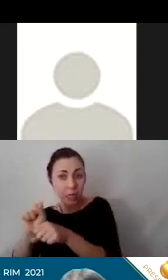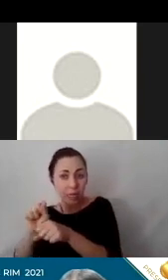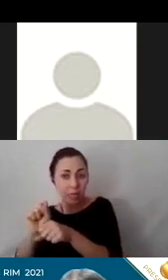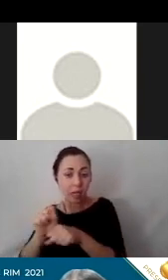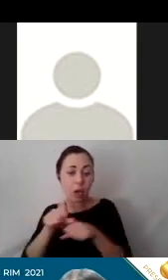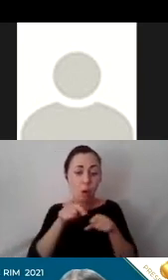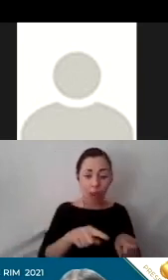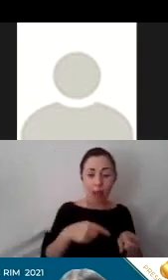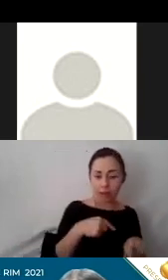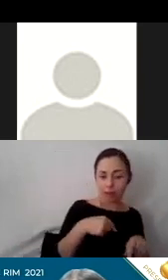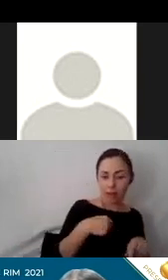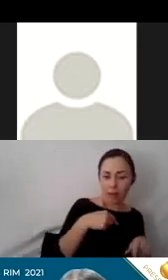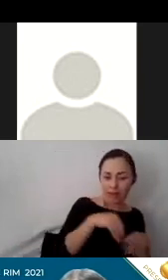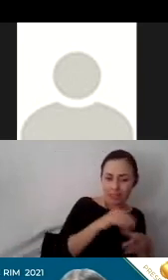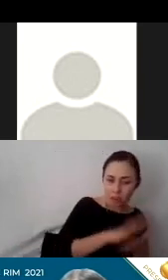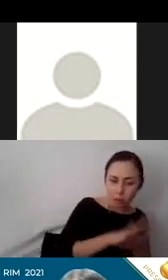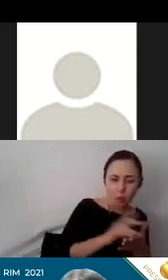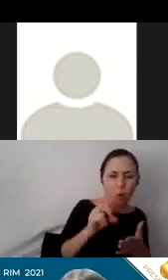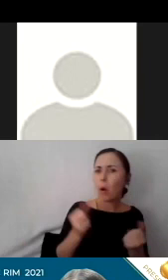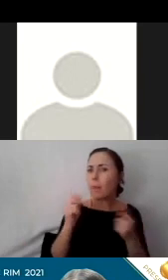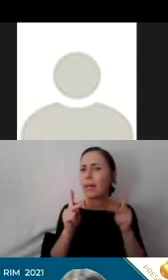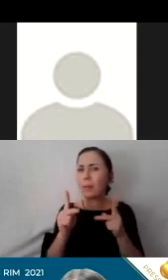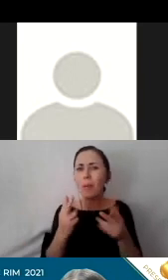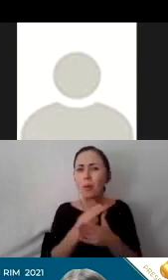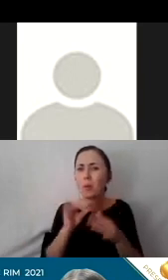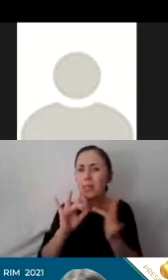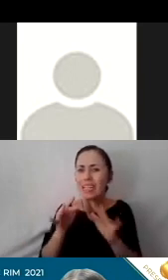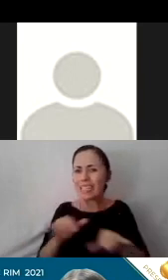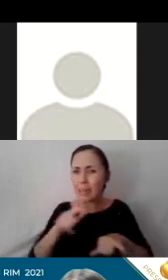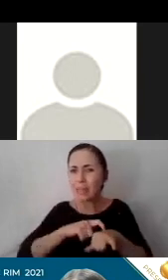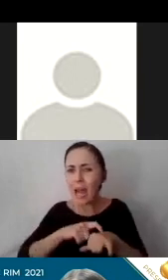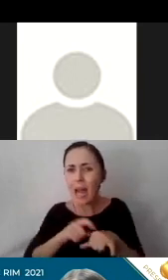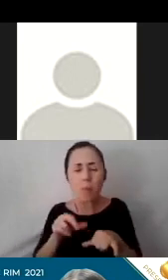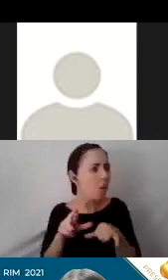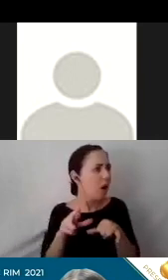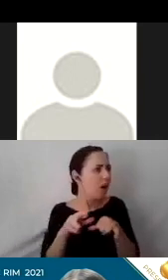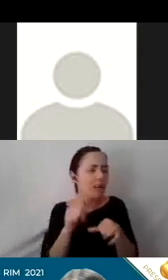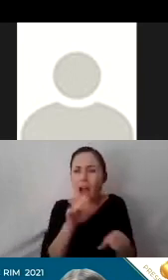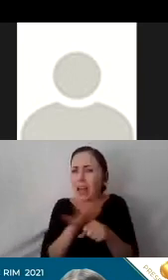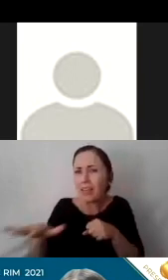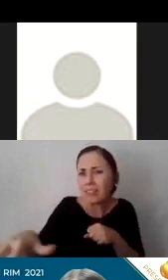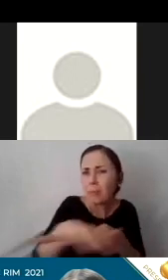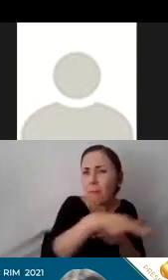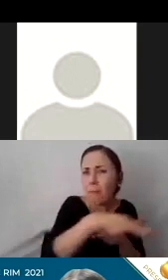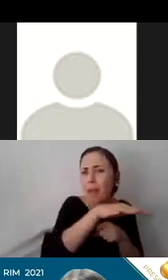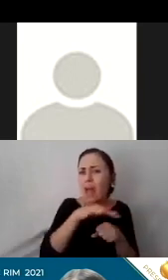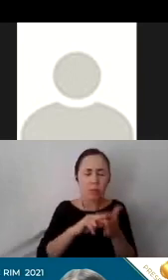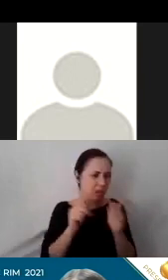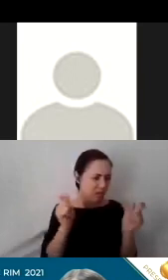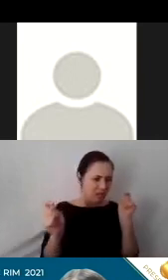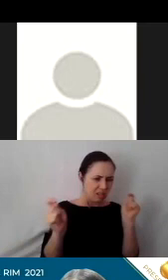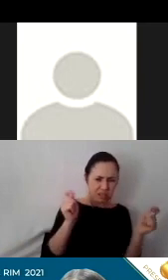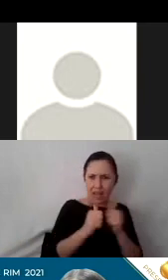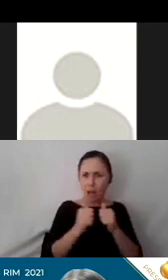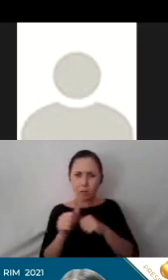and also sometimes it's limited space. So they're having to kind of adjust and kind of